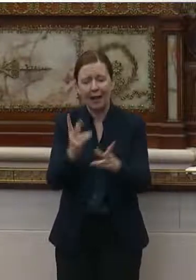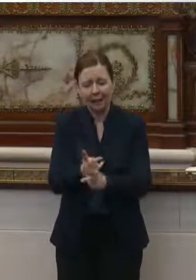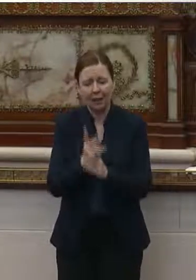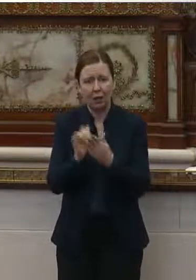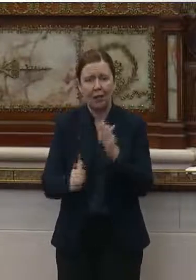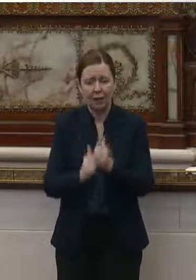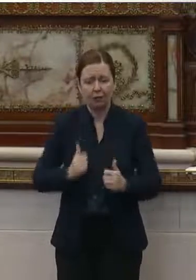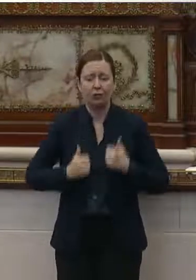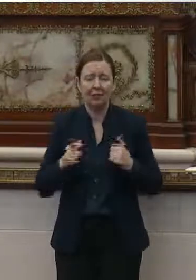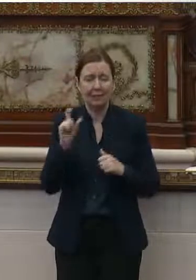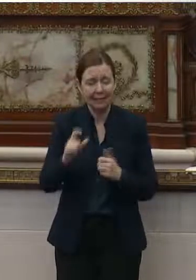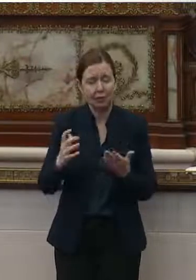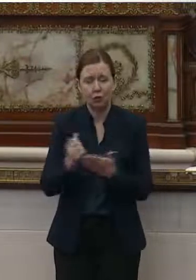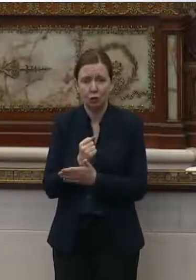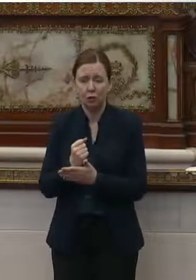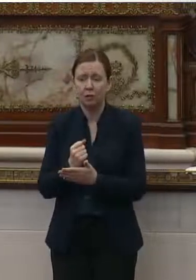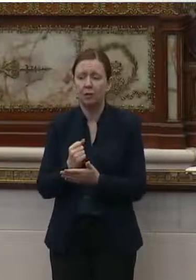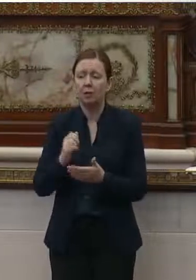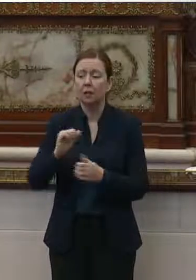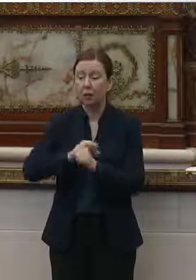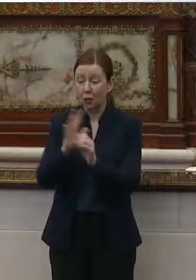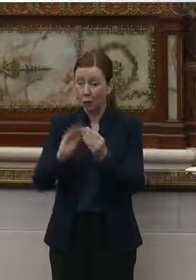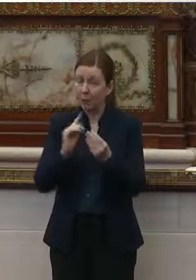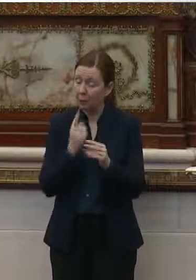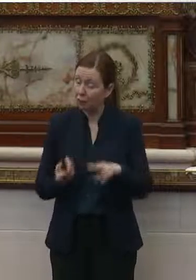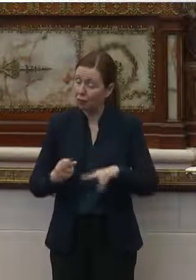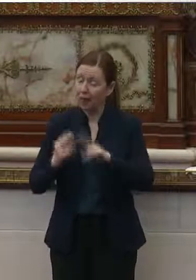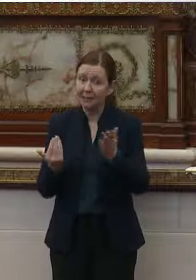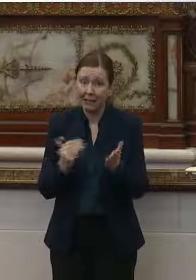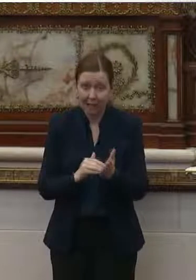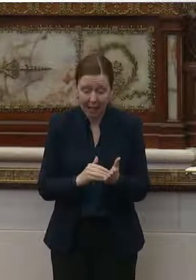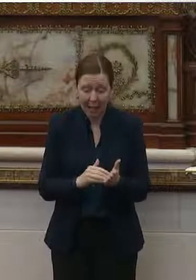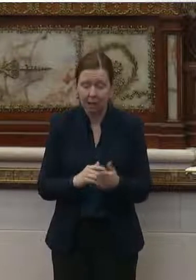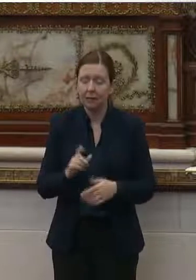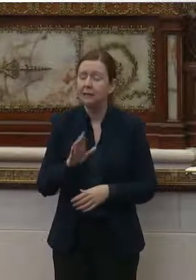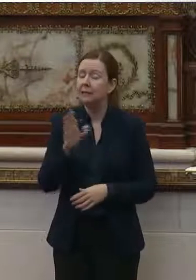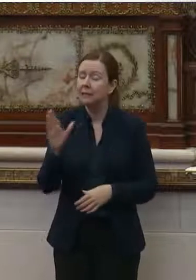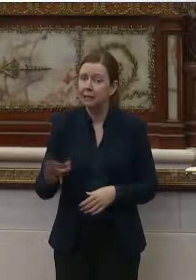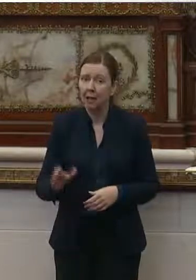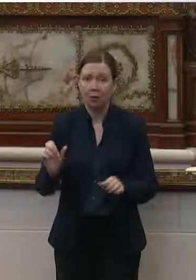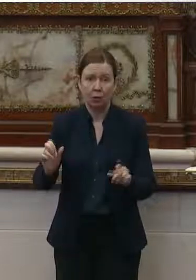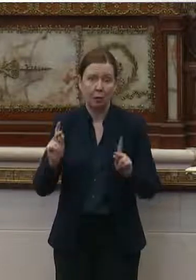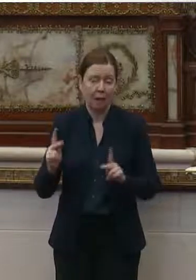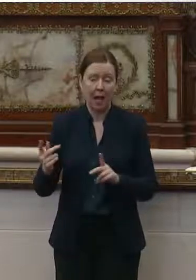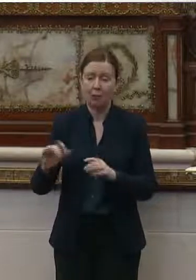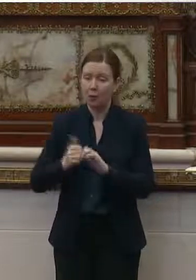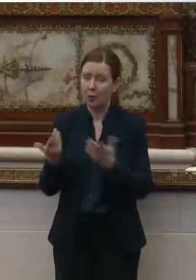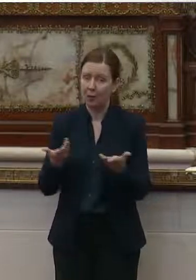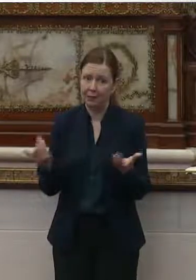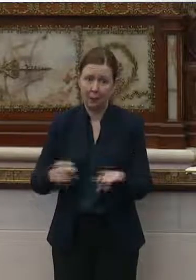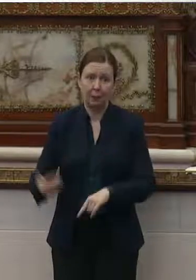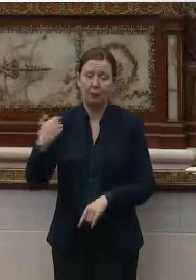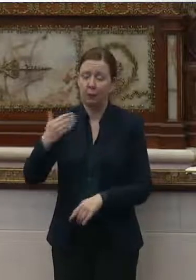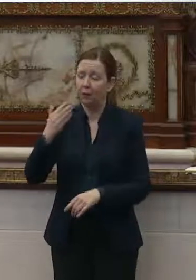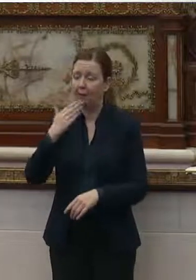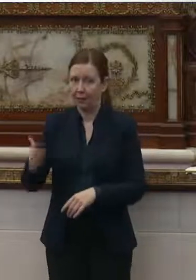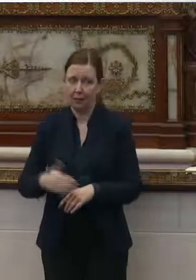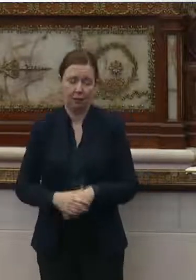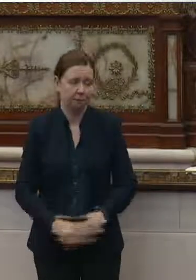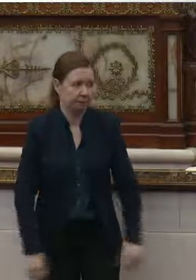needs and deserves. COVID numbers are on the rise again. We must never ever go back to the way things were. Thank you.